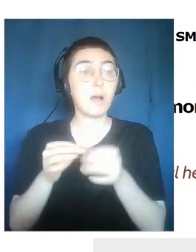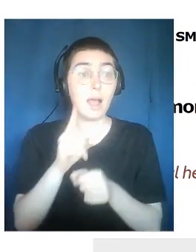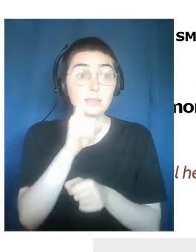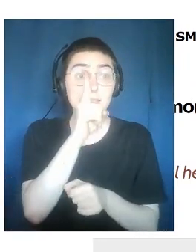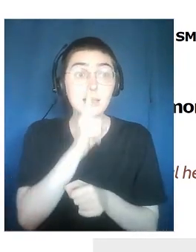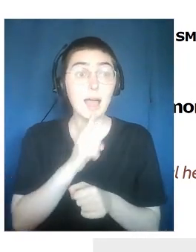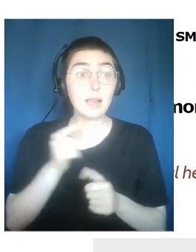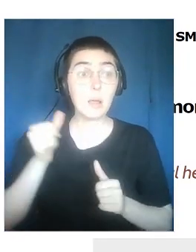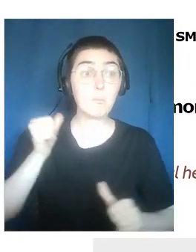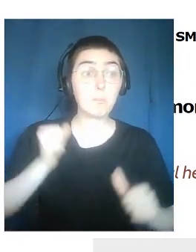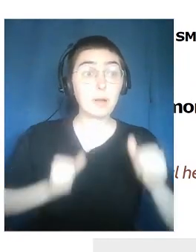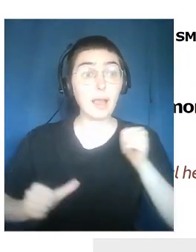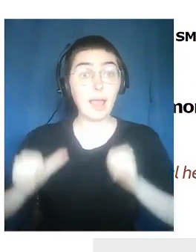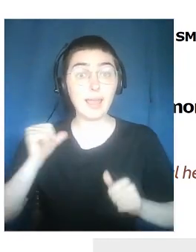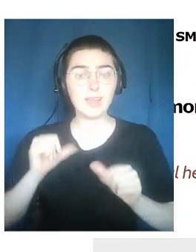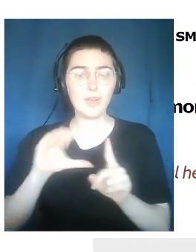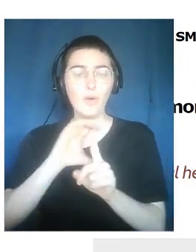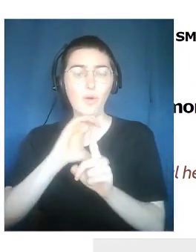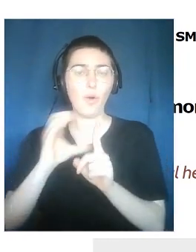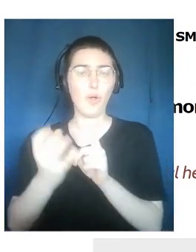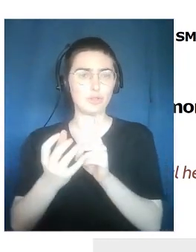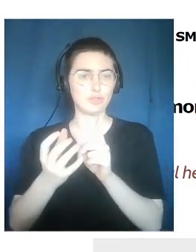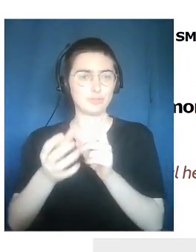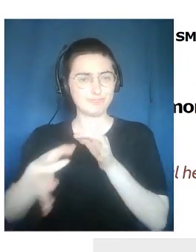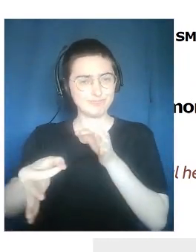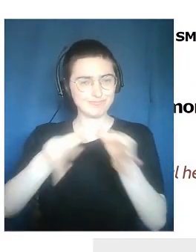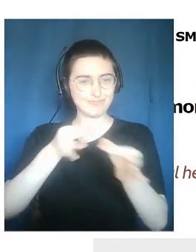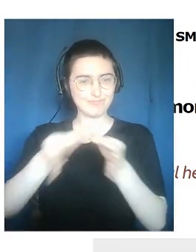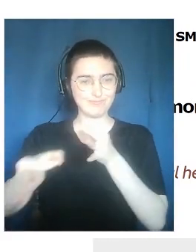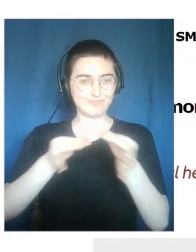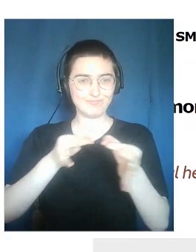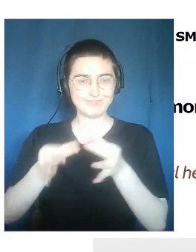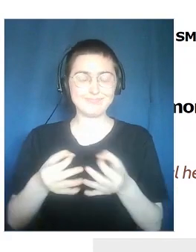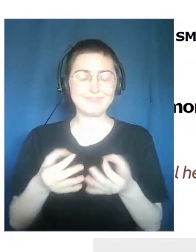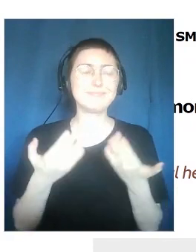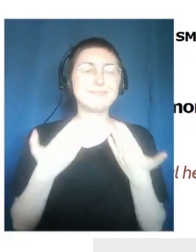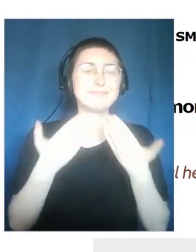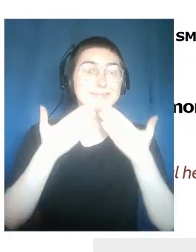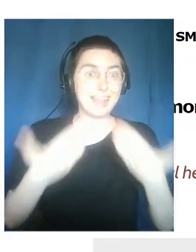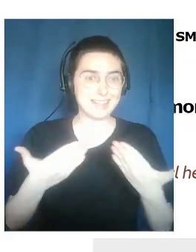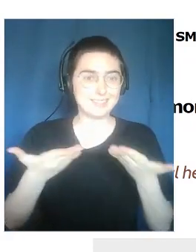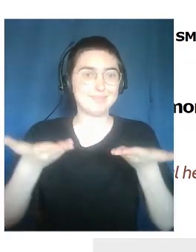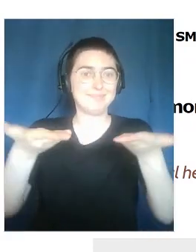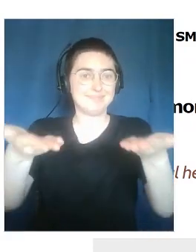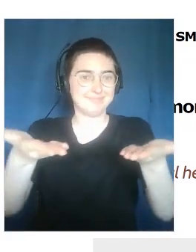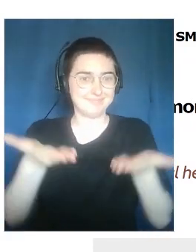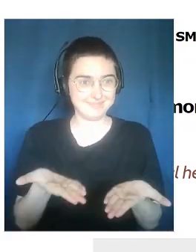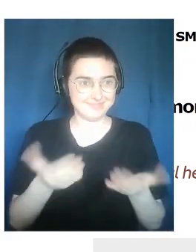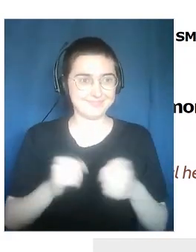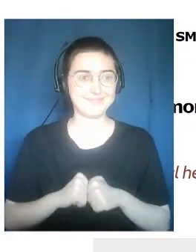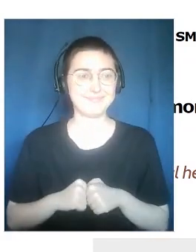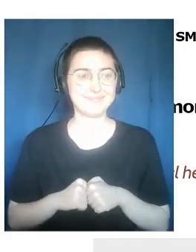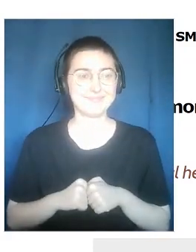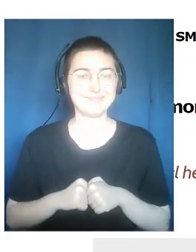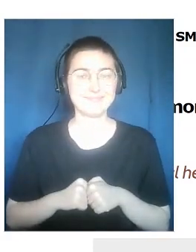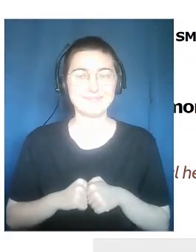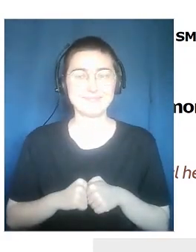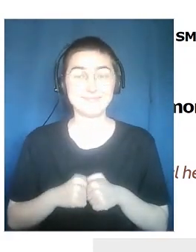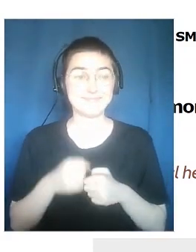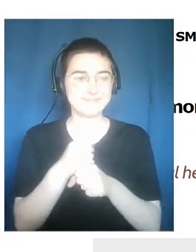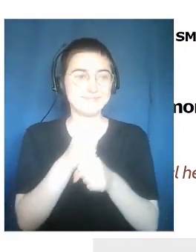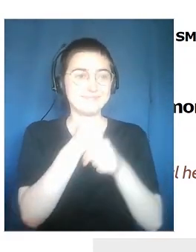technique for participative dialogue to promote cultural heritage. I wish you a event.